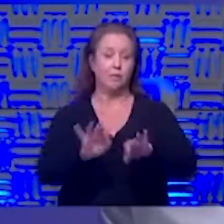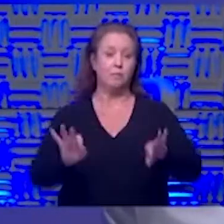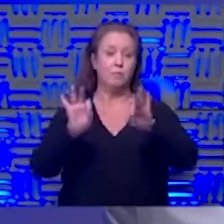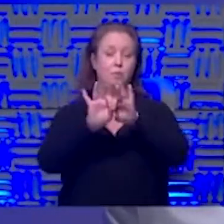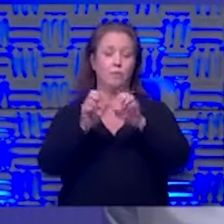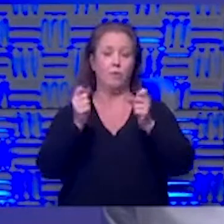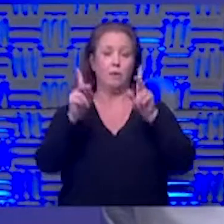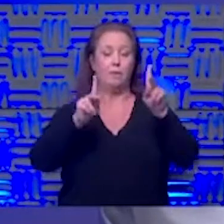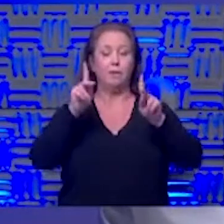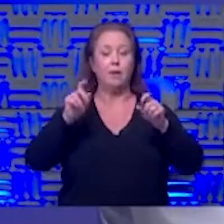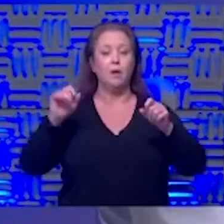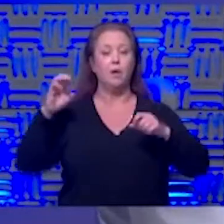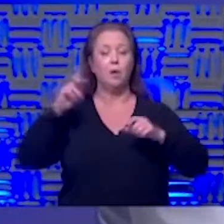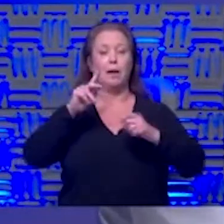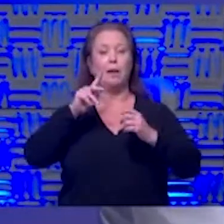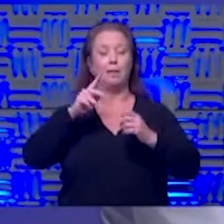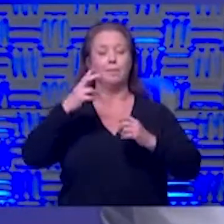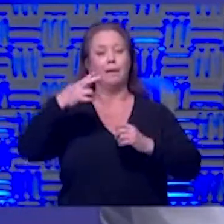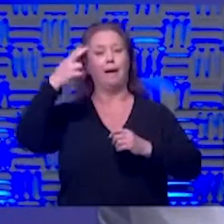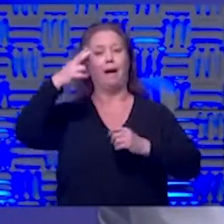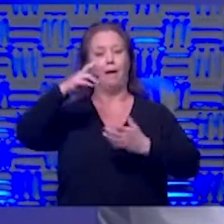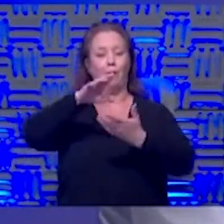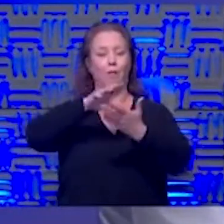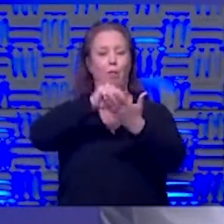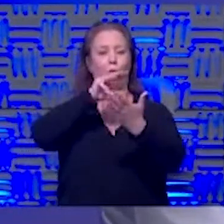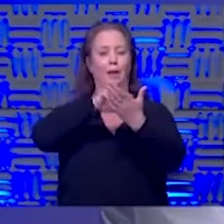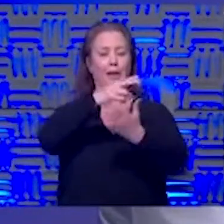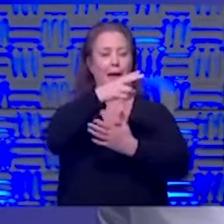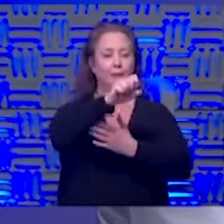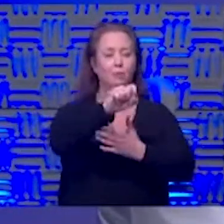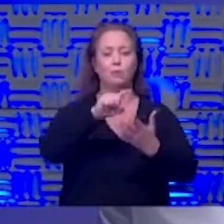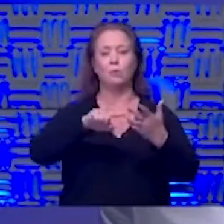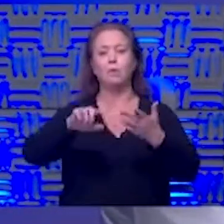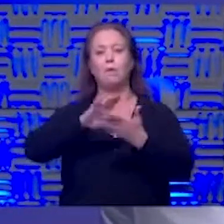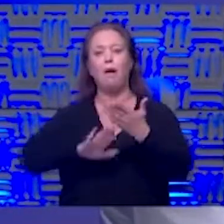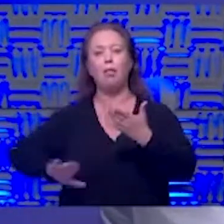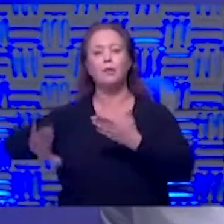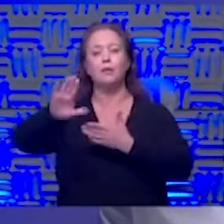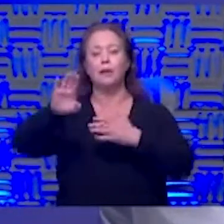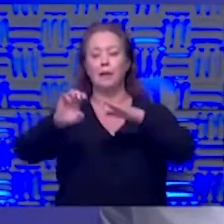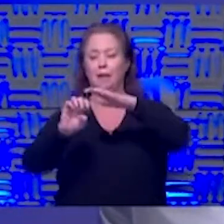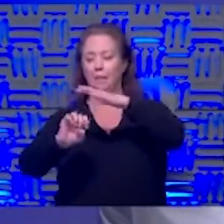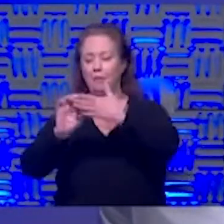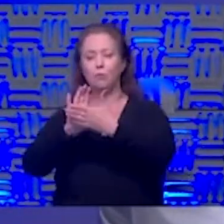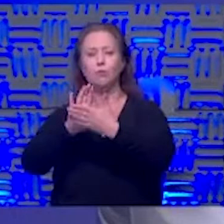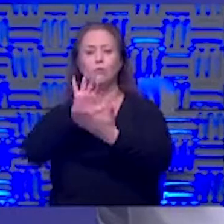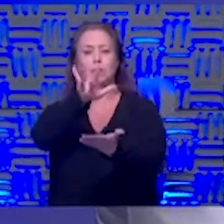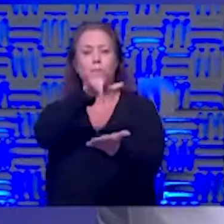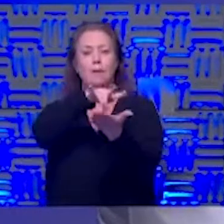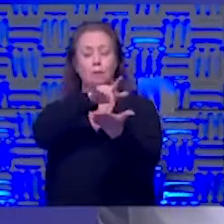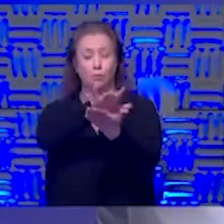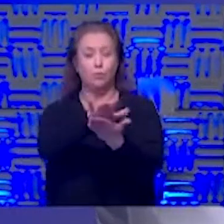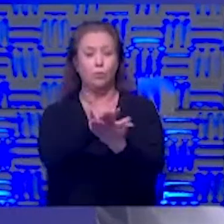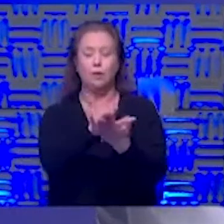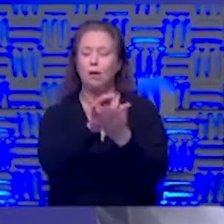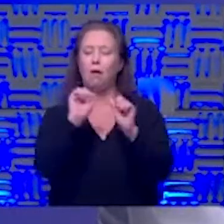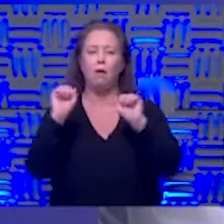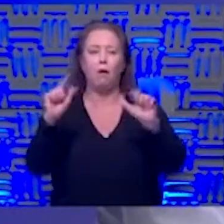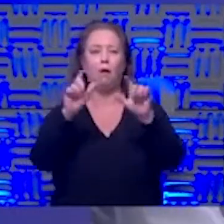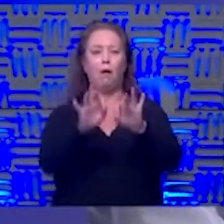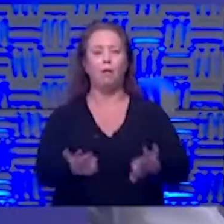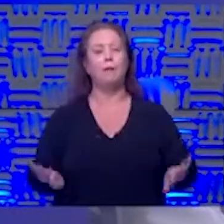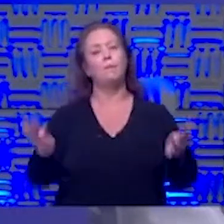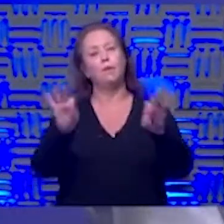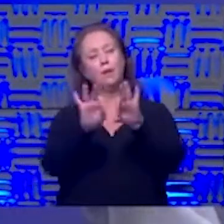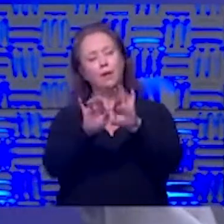a lot of people getting back to areas of higher learning high schools colleges getting back to elementary schools and middle schools that is all going to be important